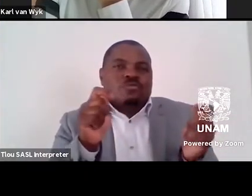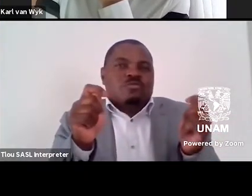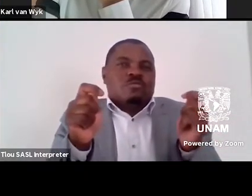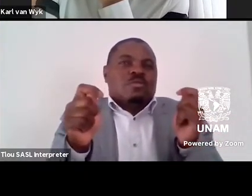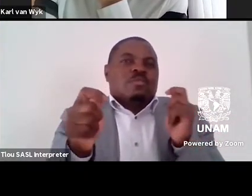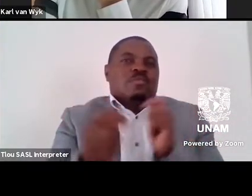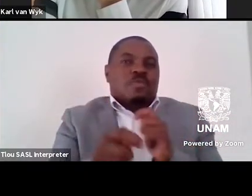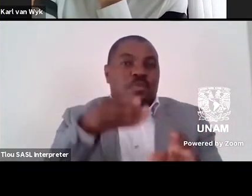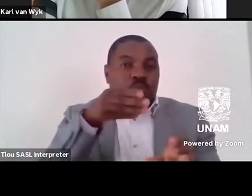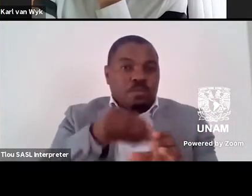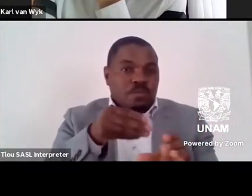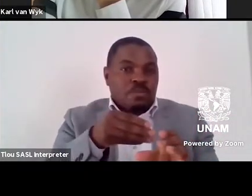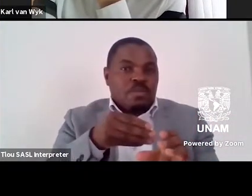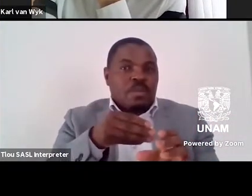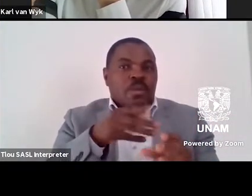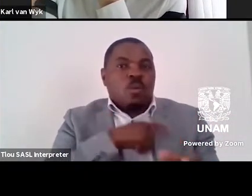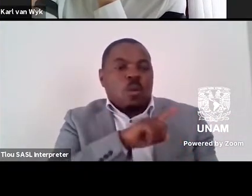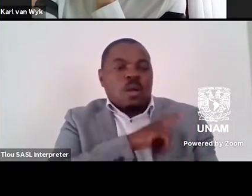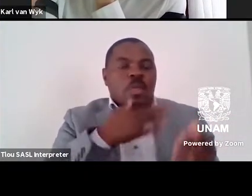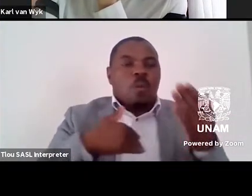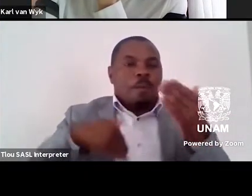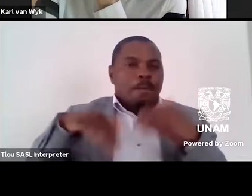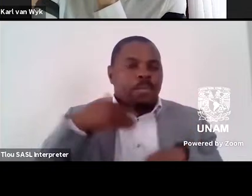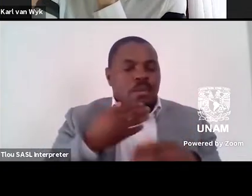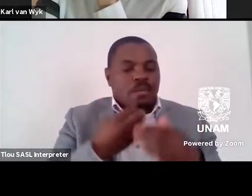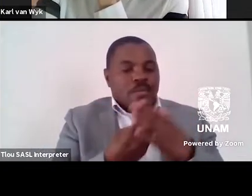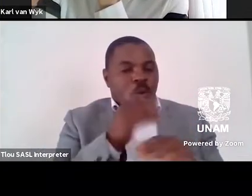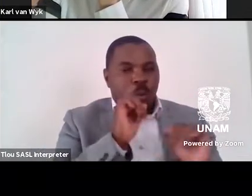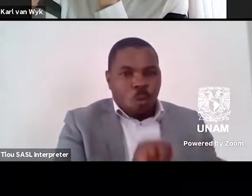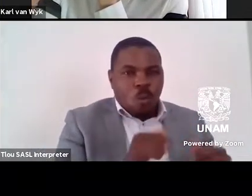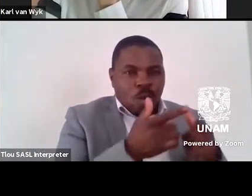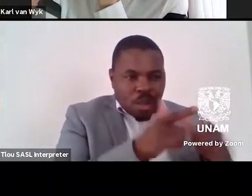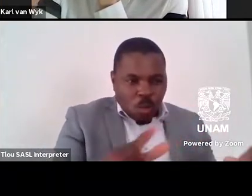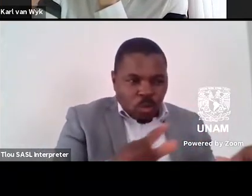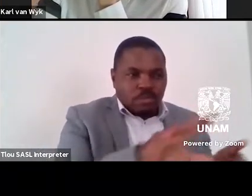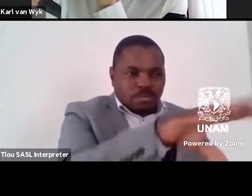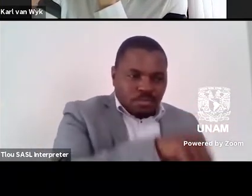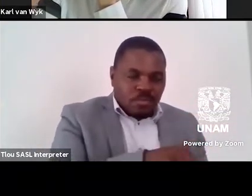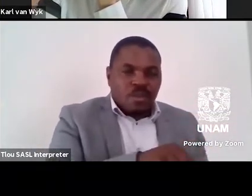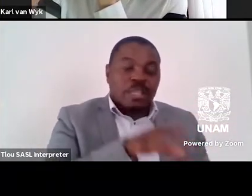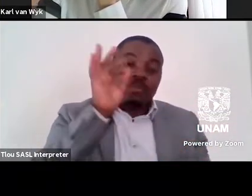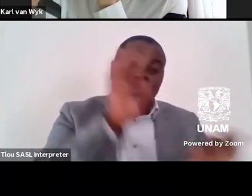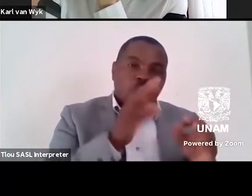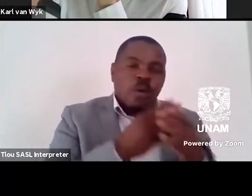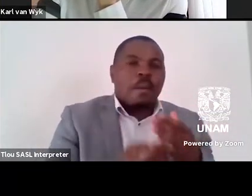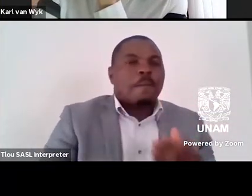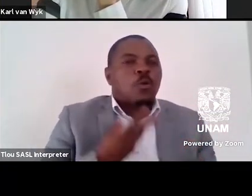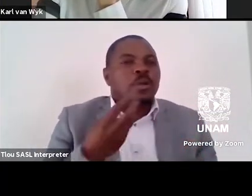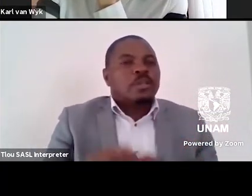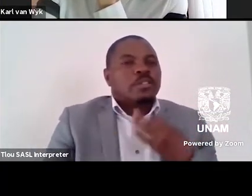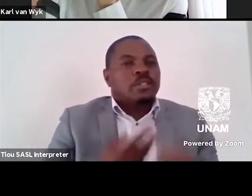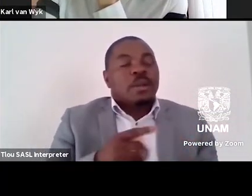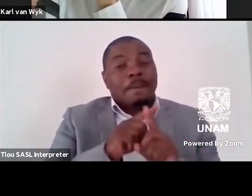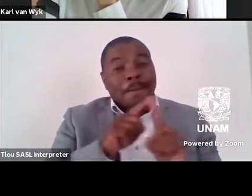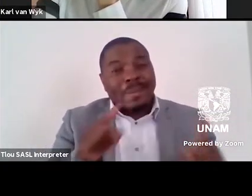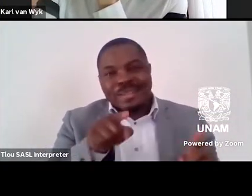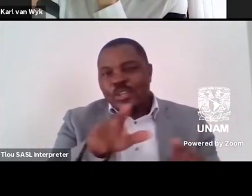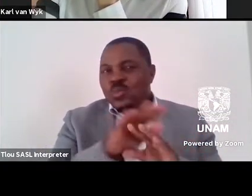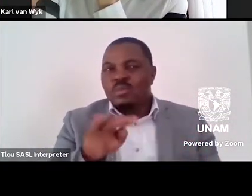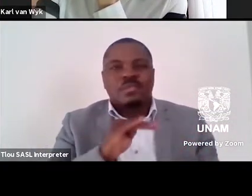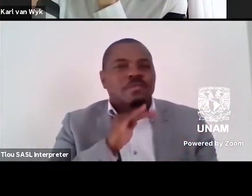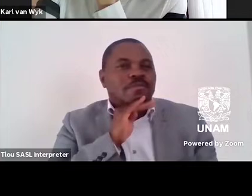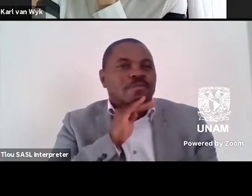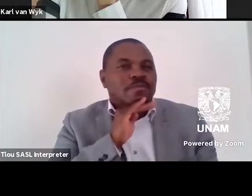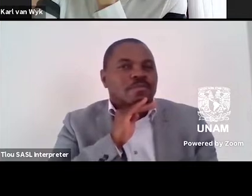written in indigenous languages, particularly with poetry. However, this has proved to be insufficient in terms